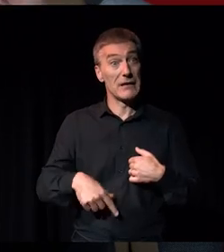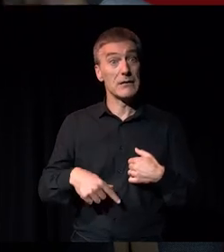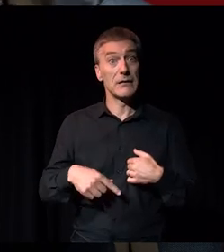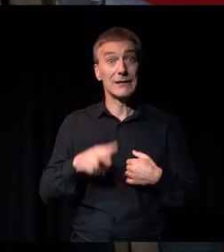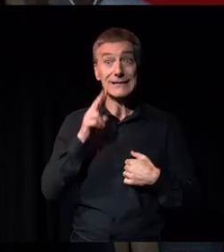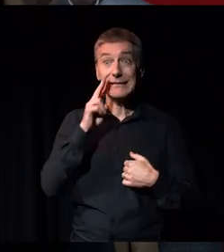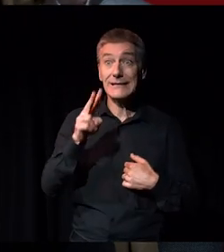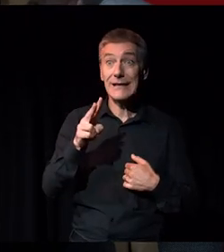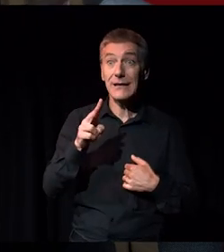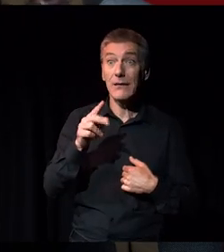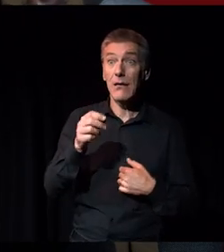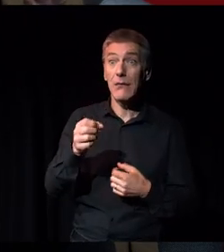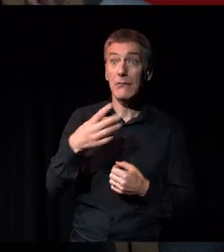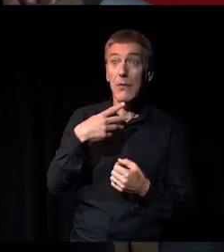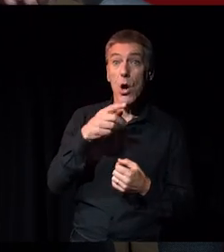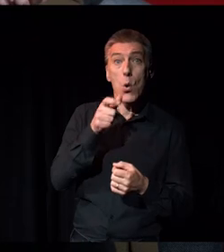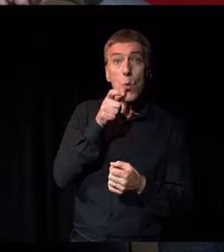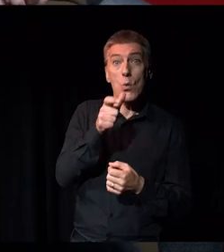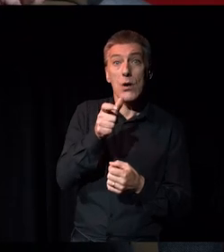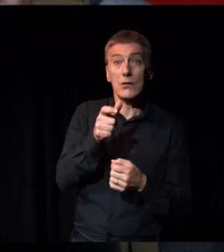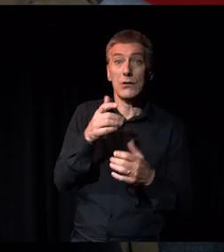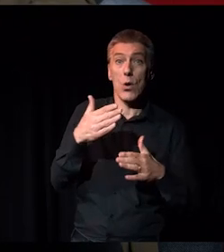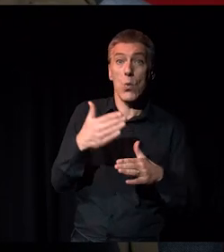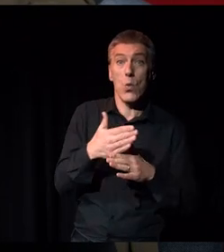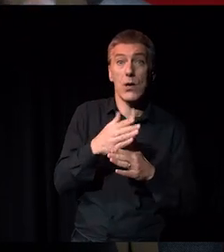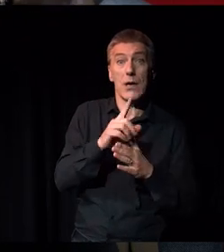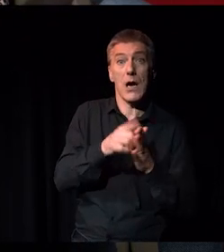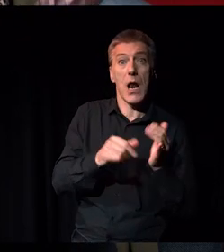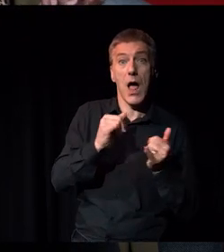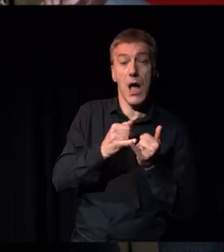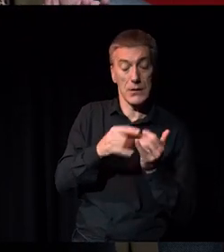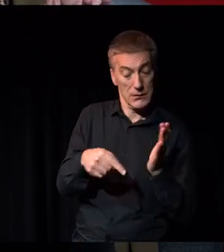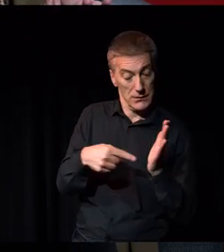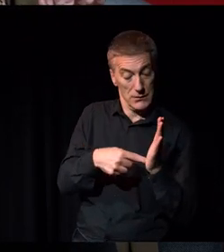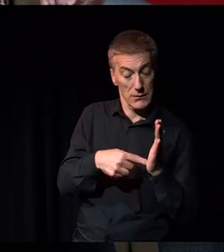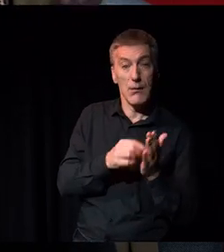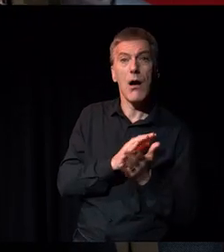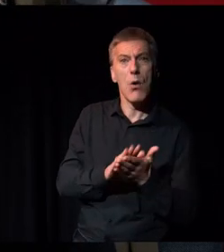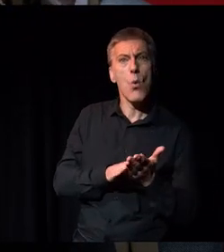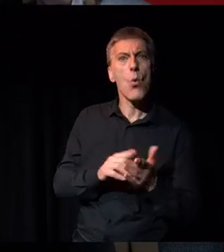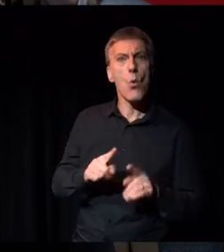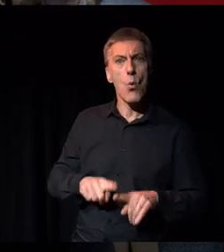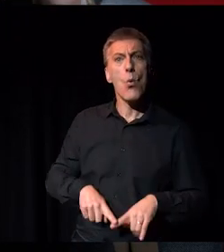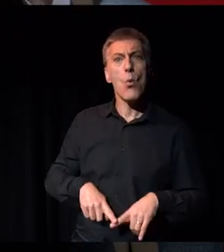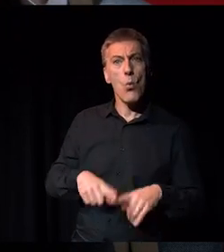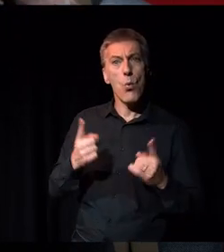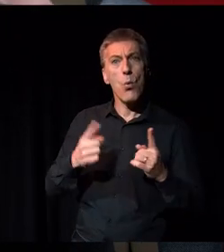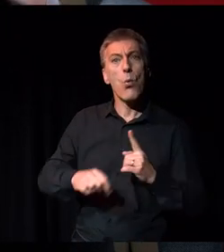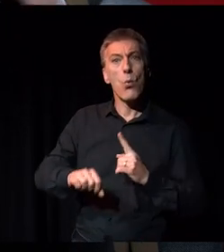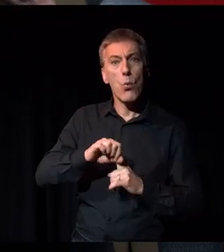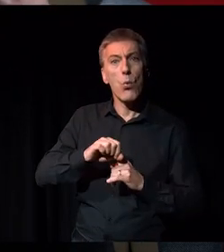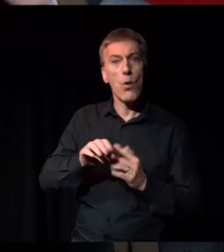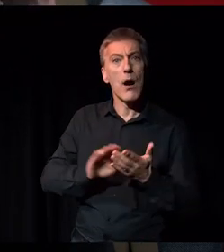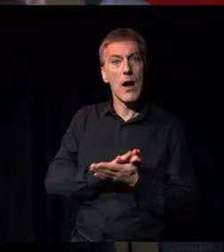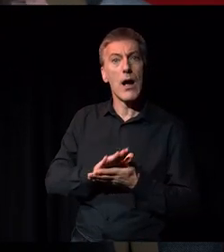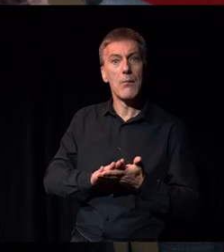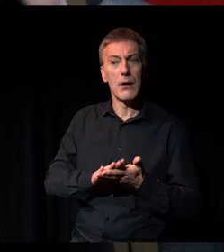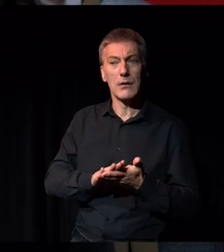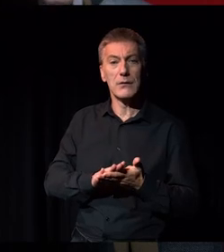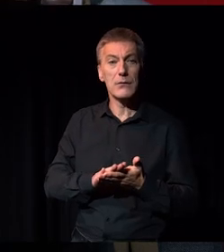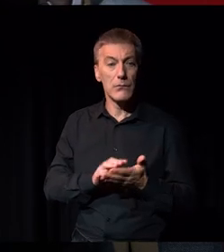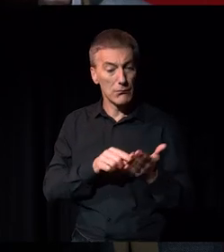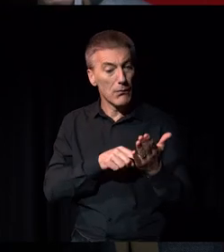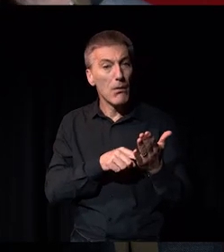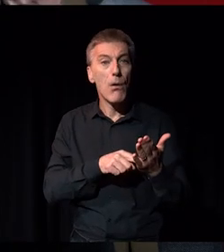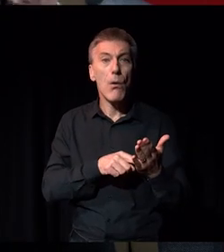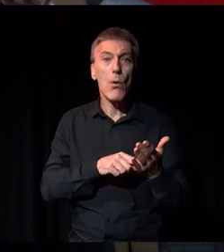like, it would have made such a difference. And I know that there were other people who, you know, it will give them that kind of confidence that